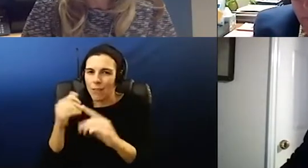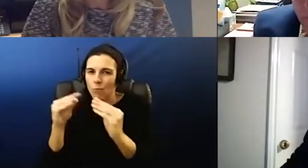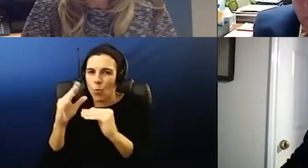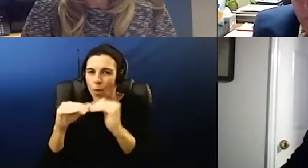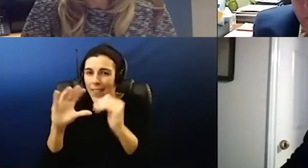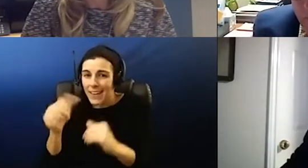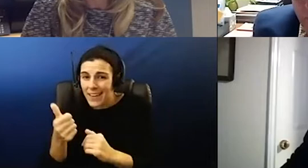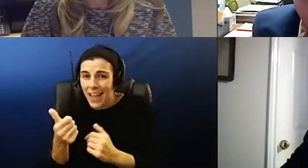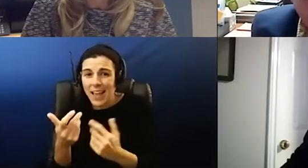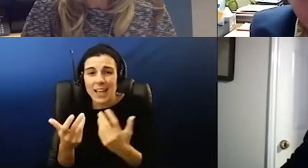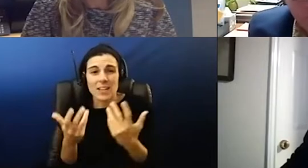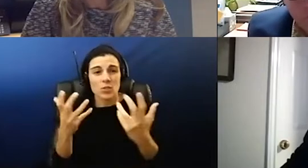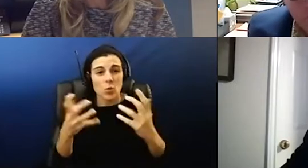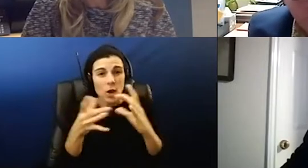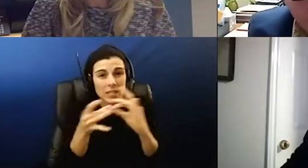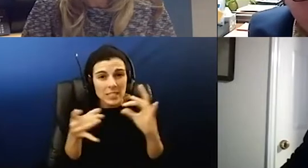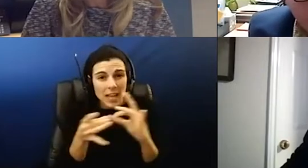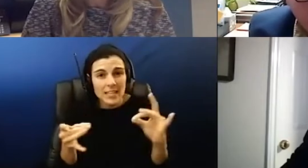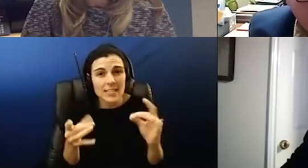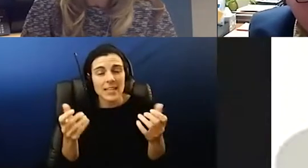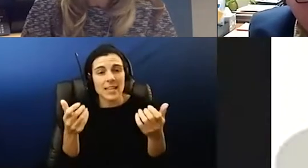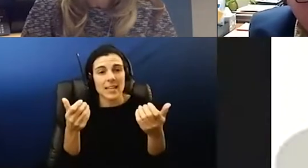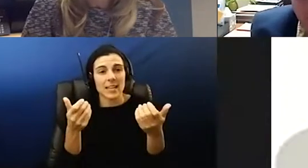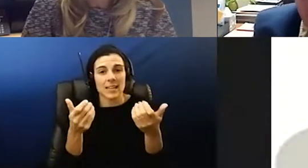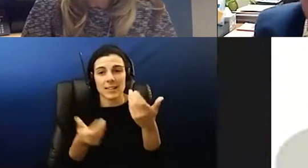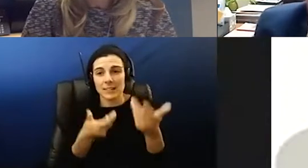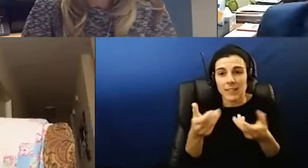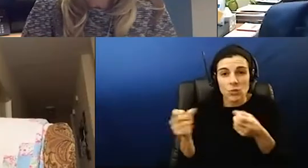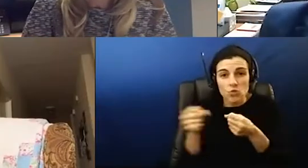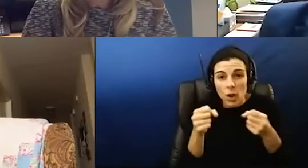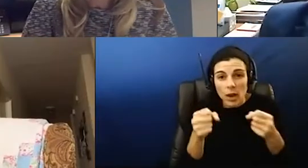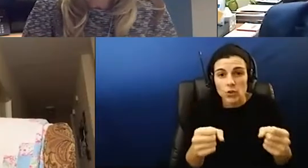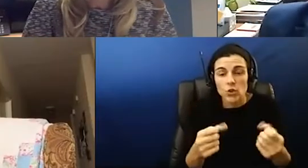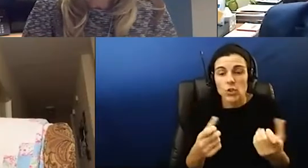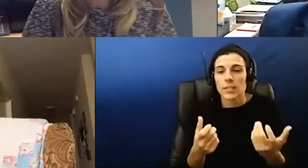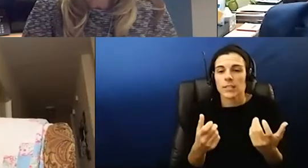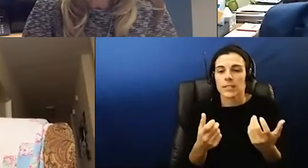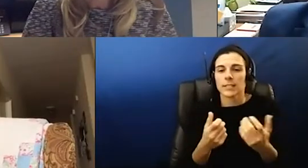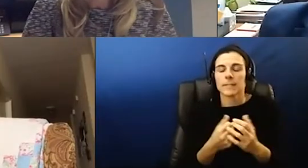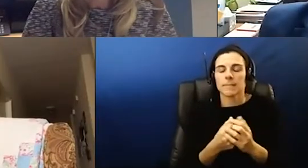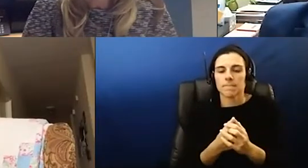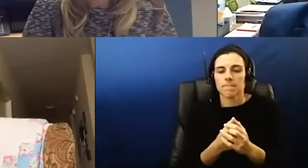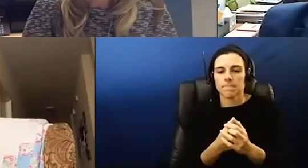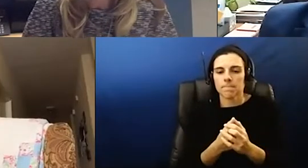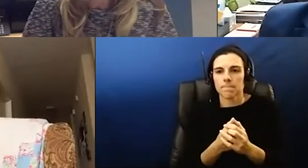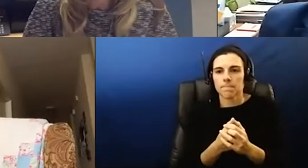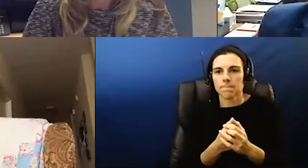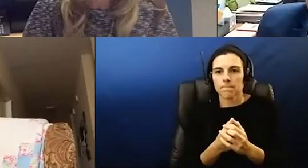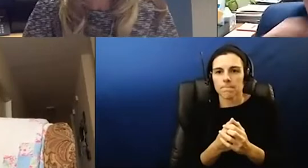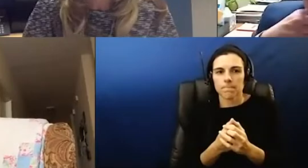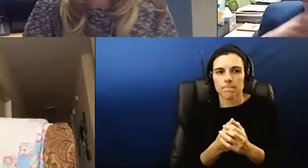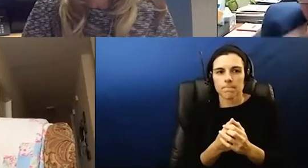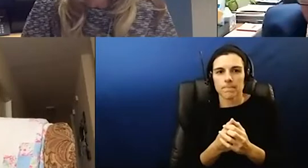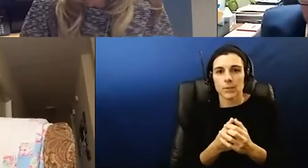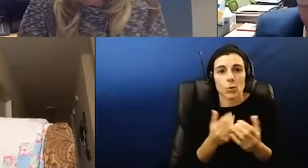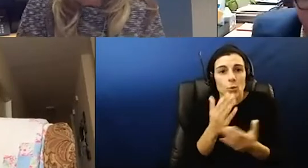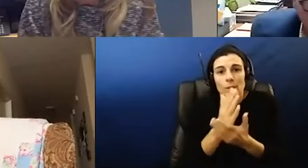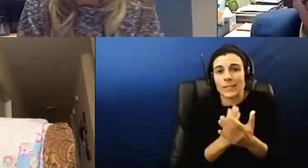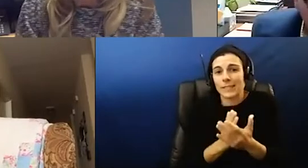guys want to talk a little bit about mitigation strategies and the fact that yes there there are some things that um yeah i'm out of our control